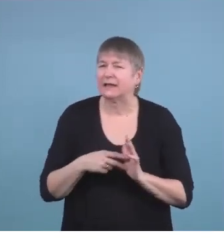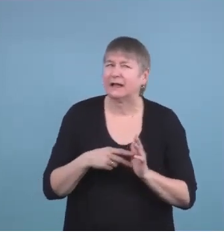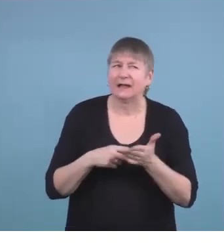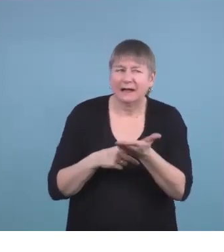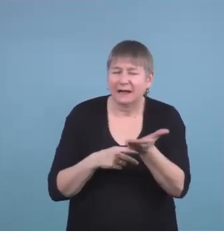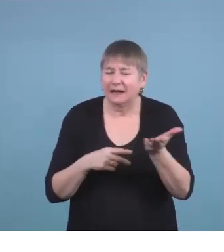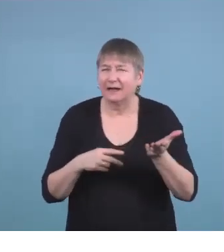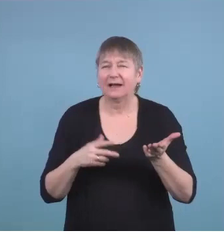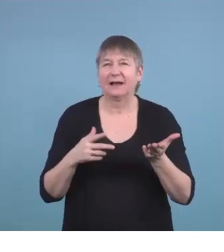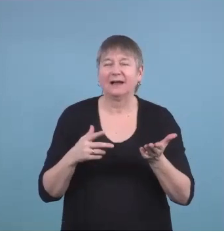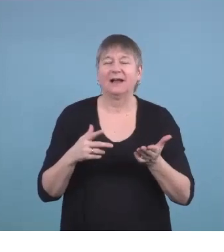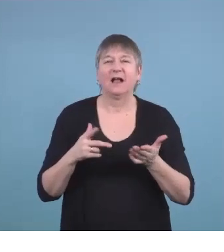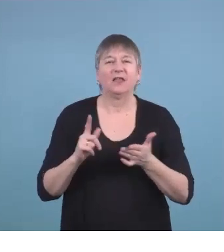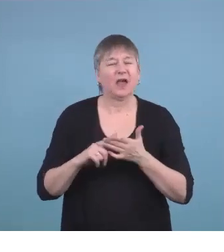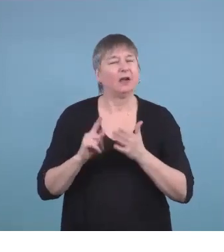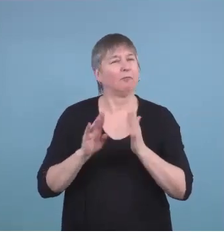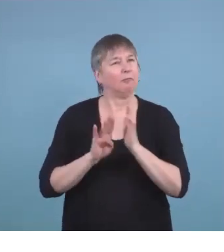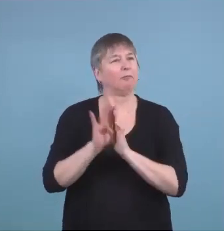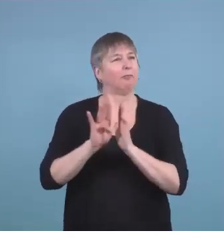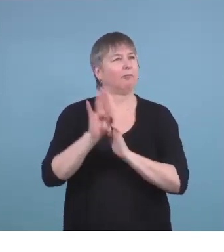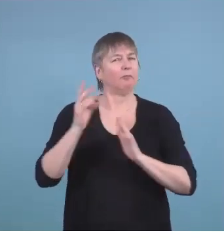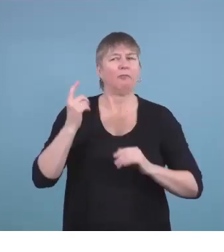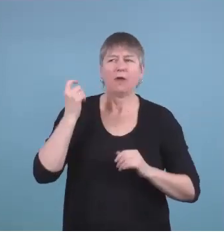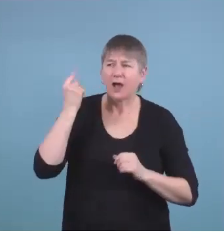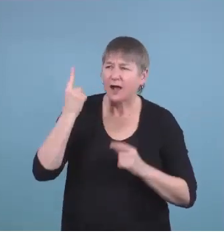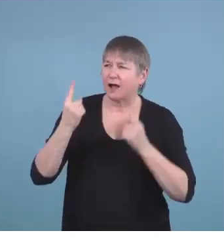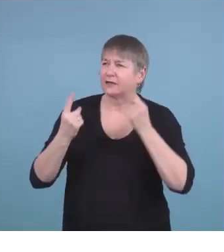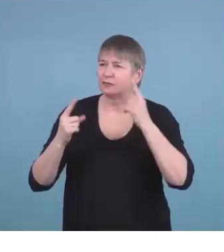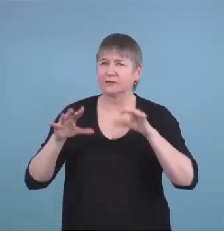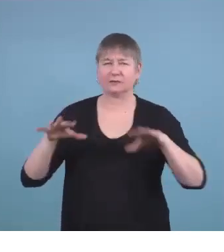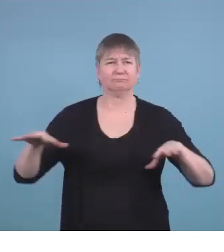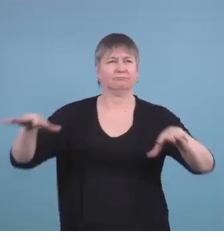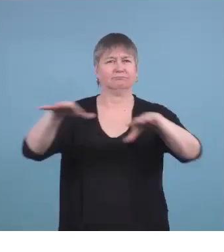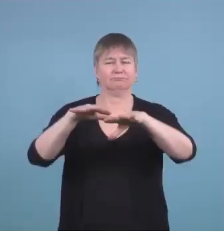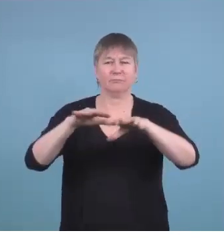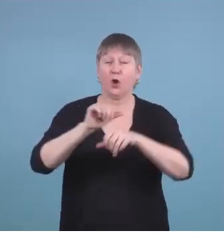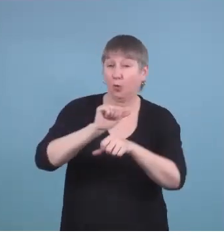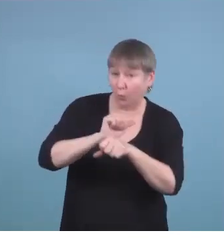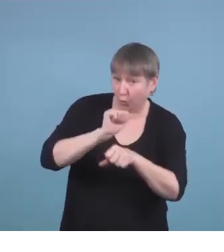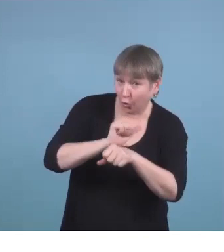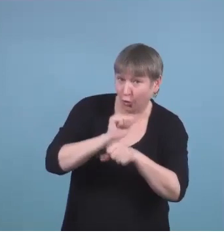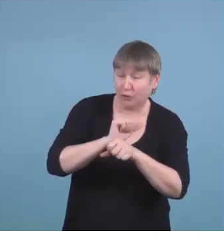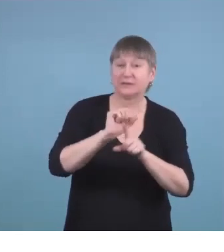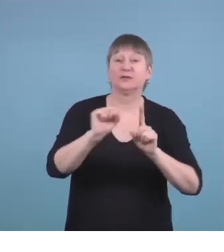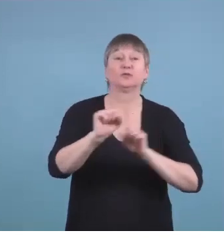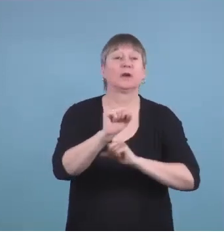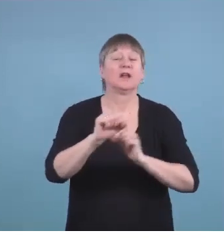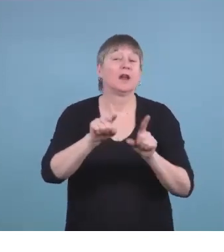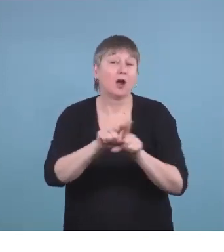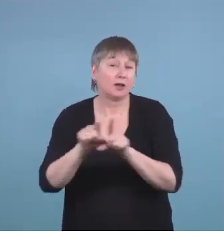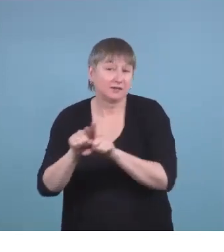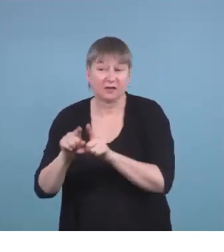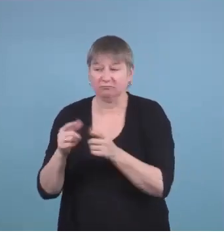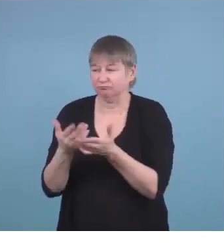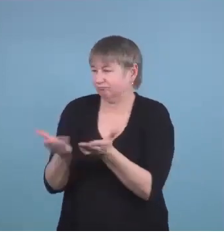make the ability to fit in and understand work and all those other pieces around us